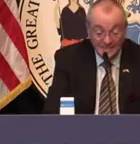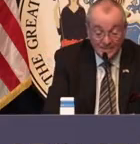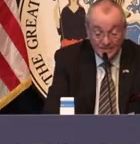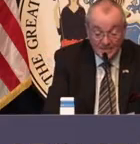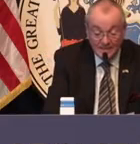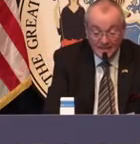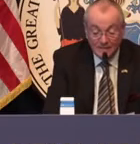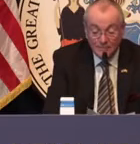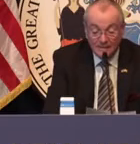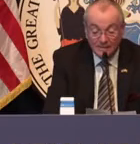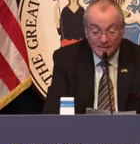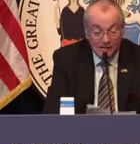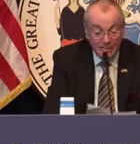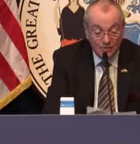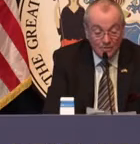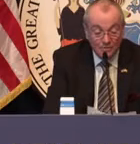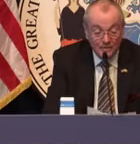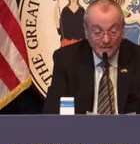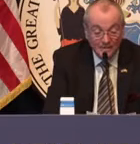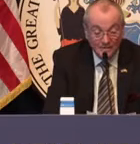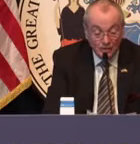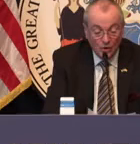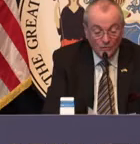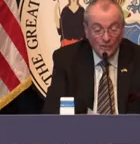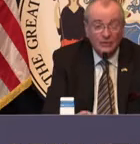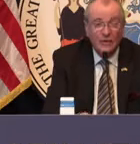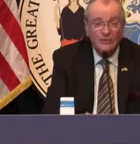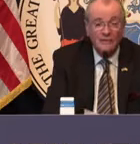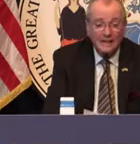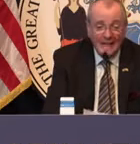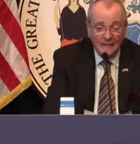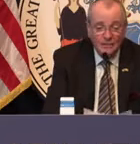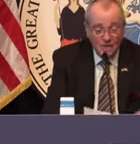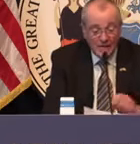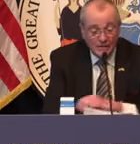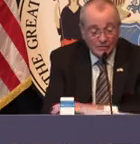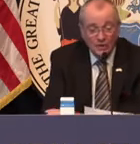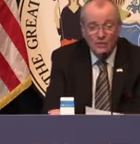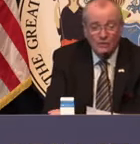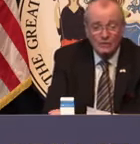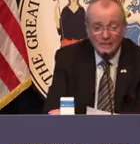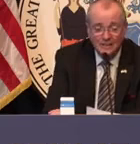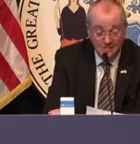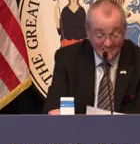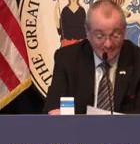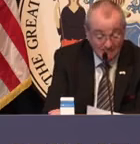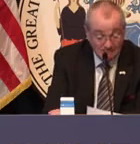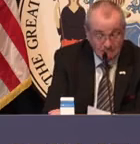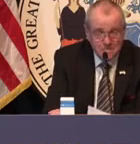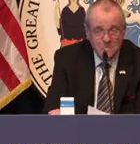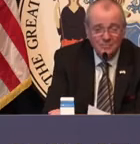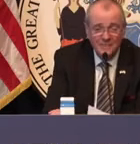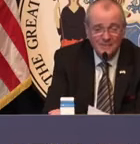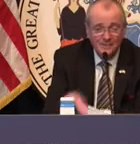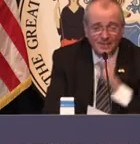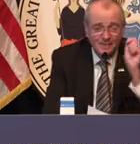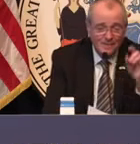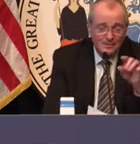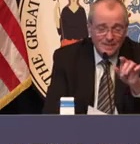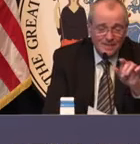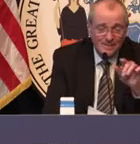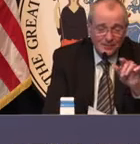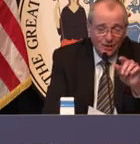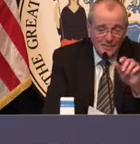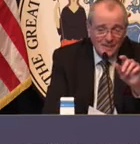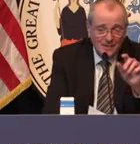Westfield in Union County and meet the collaborative that calls itself NJ Sows in Unity. Looks